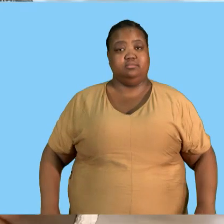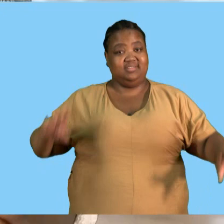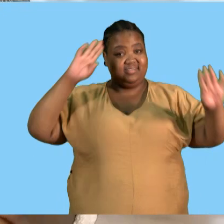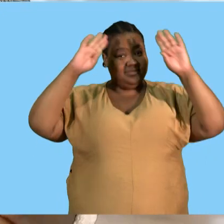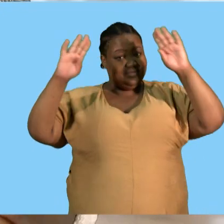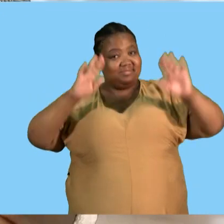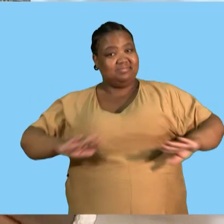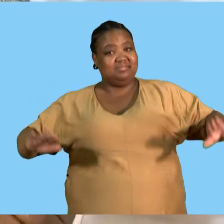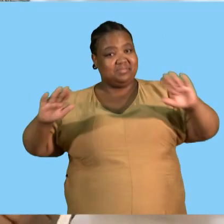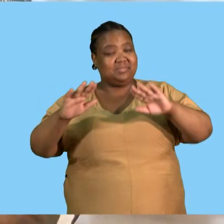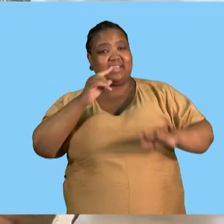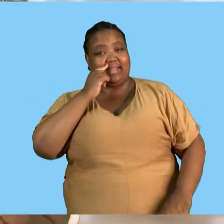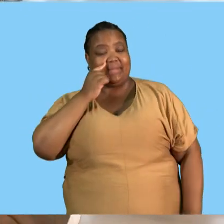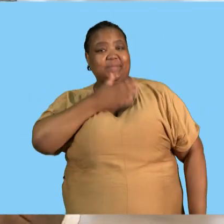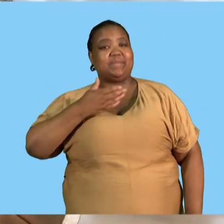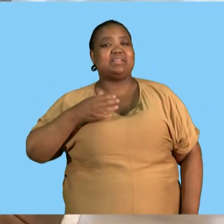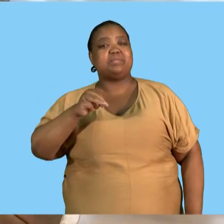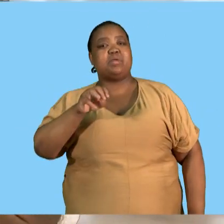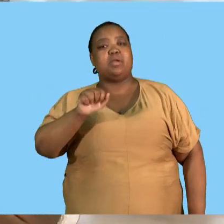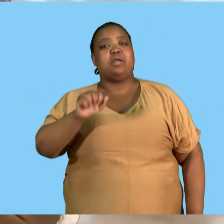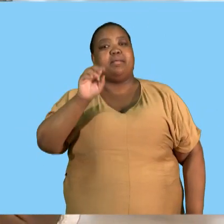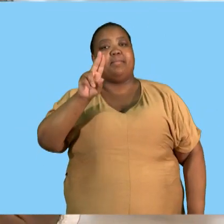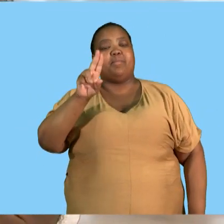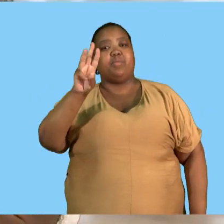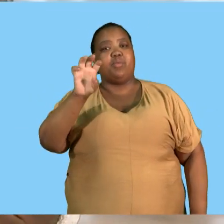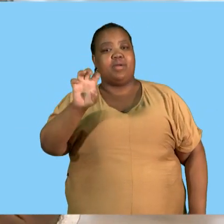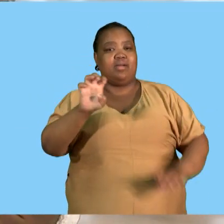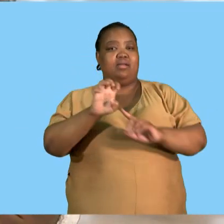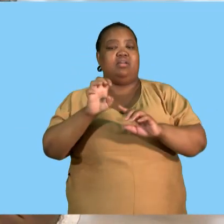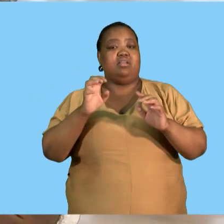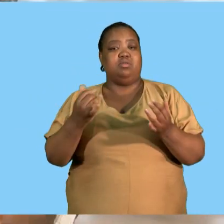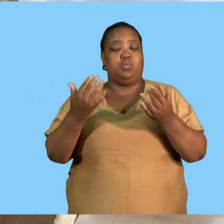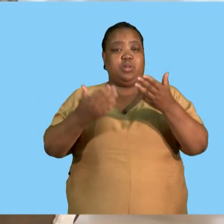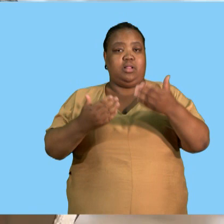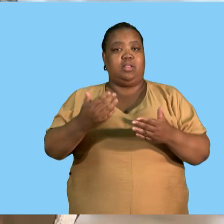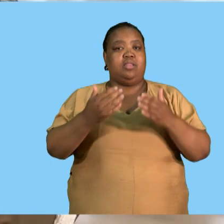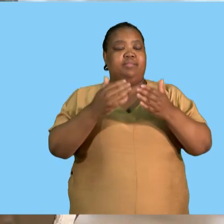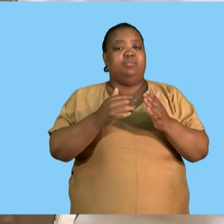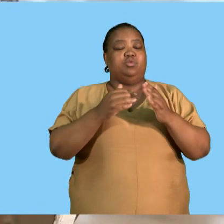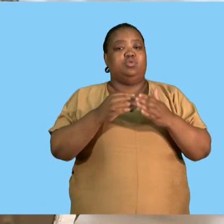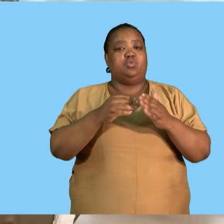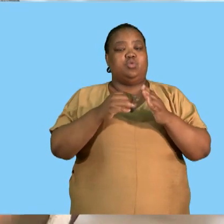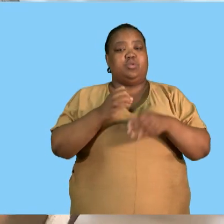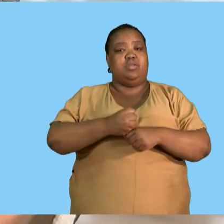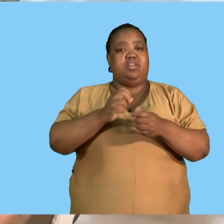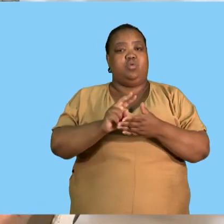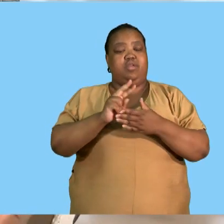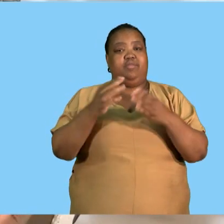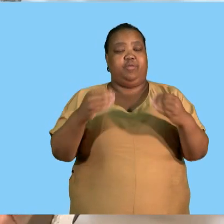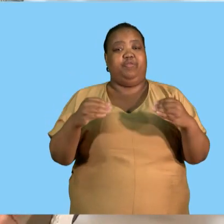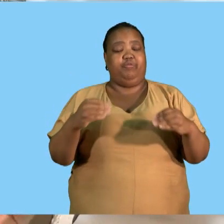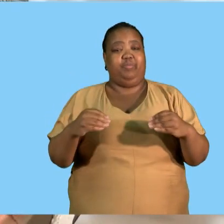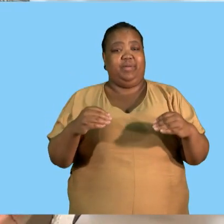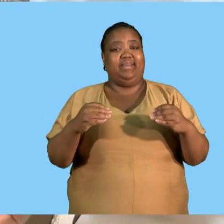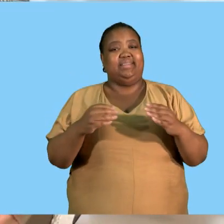good day everybody my name is Miss Mabueh welcome to grade 12 business studies today's topic